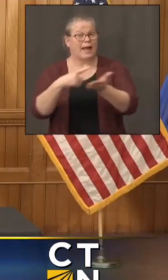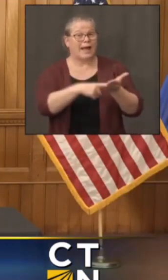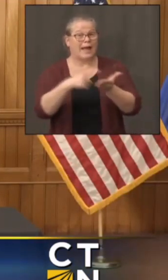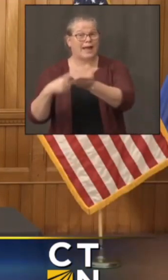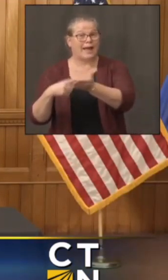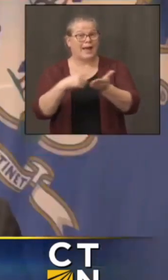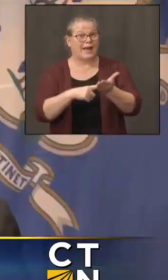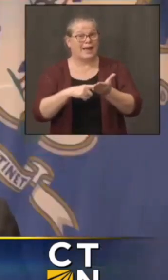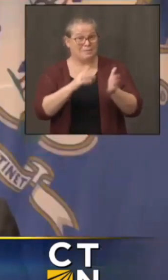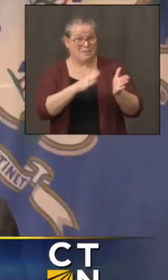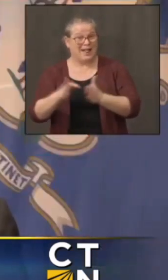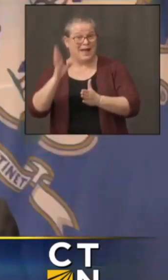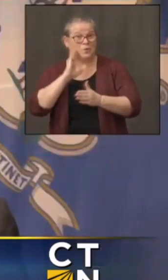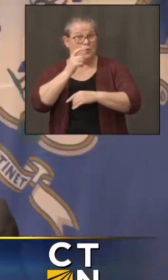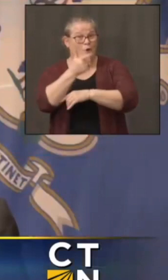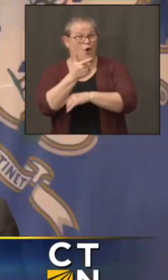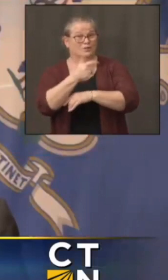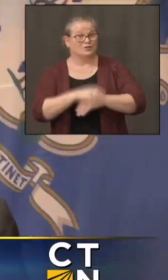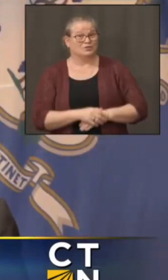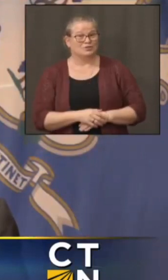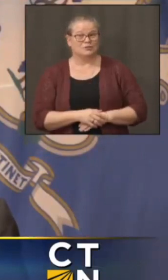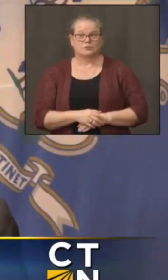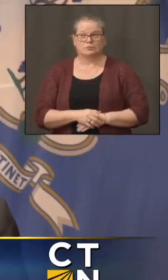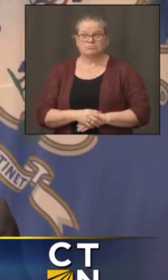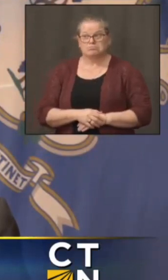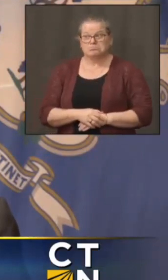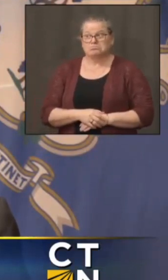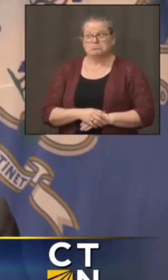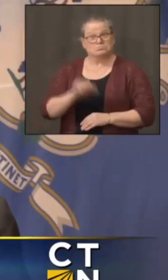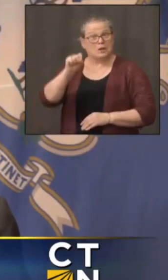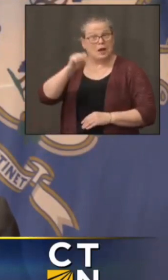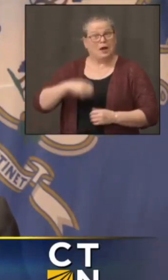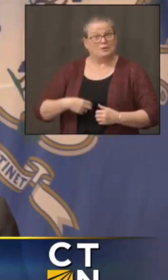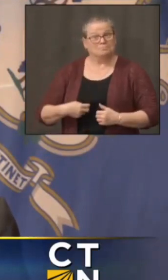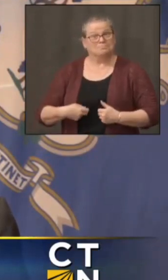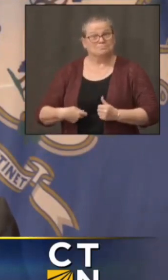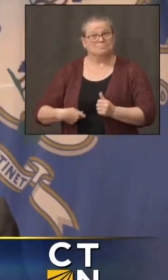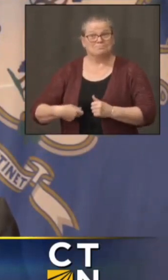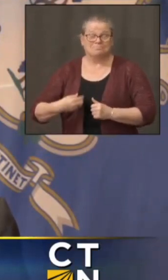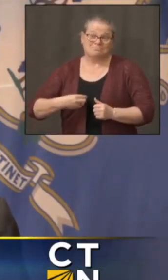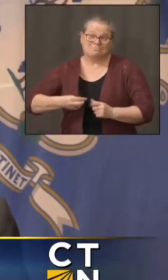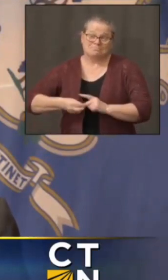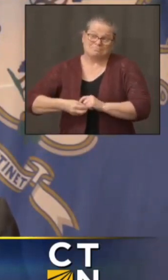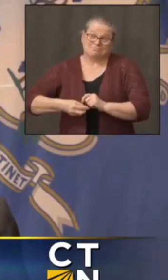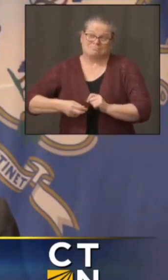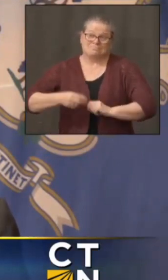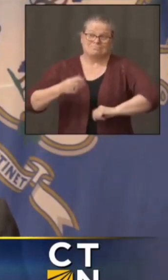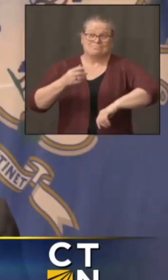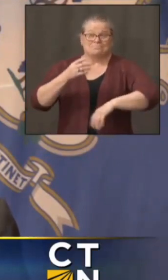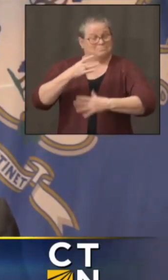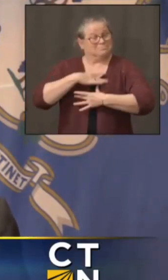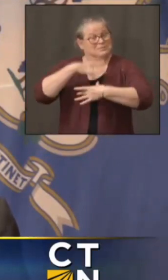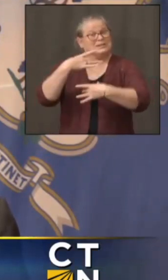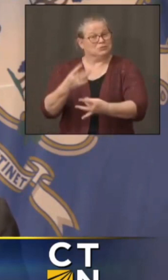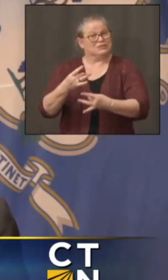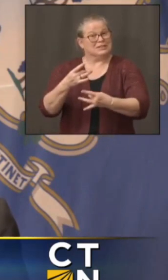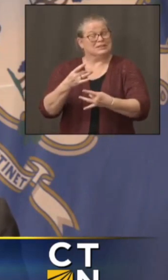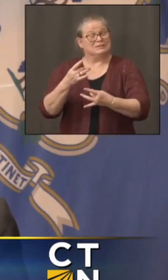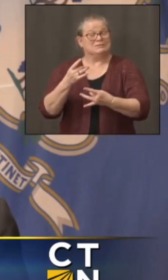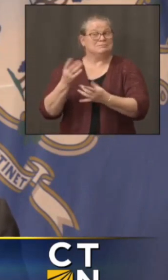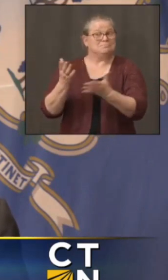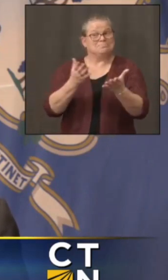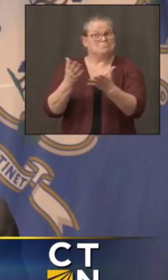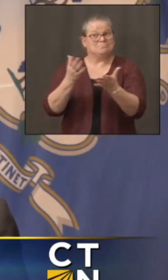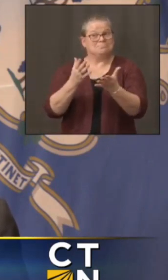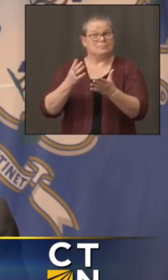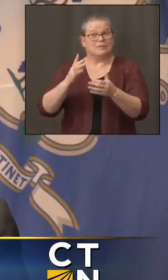Yeah. Yeah. You know, it's it's pretty good theater. And, you know, I thought the